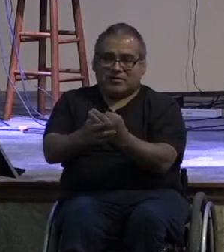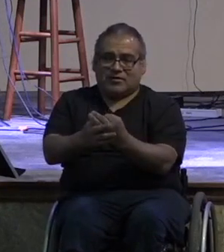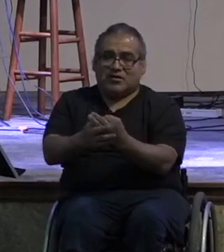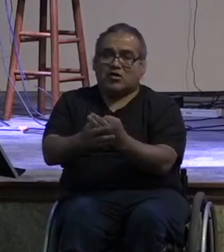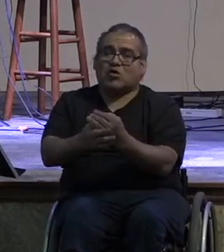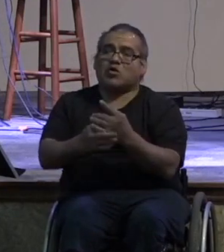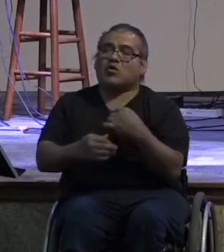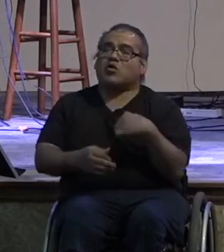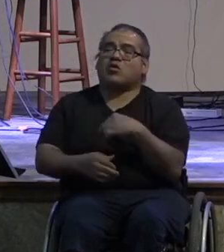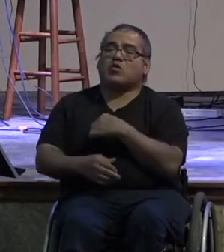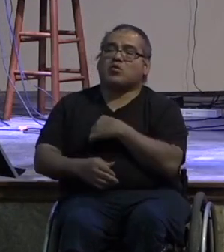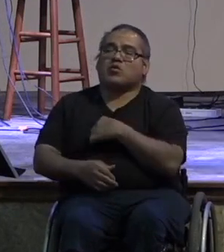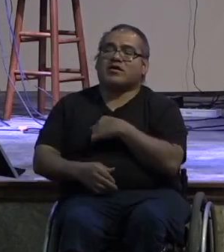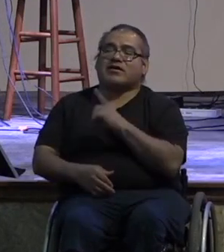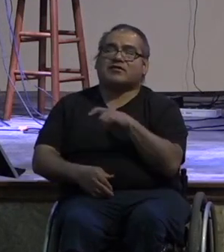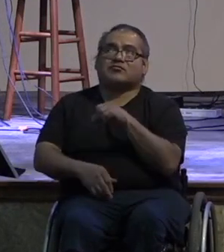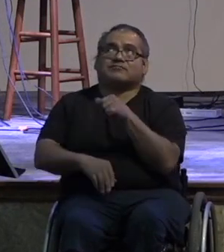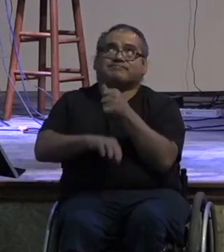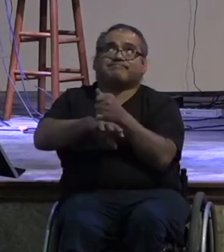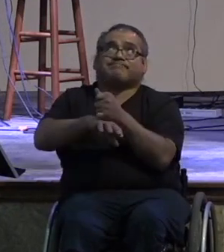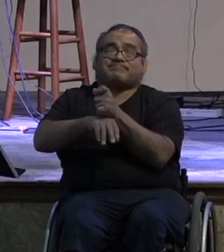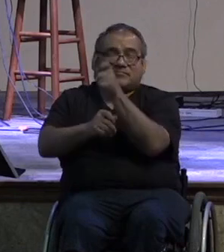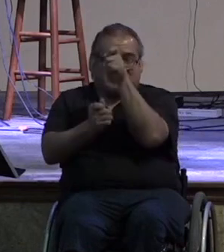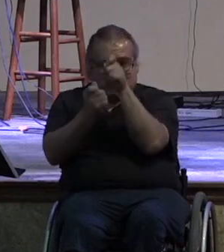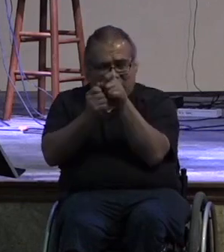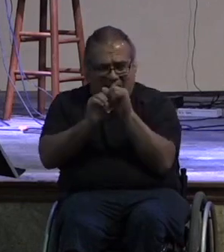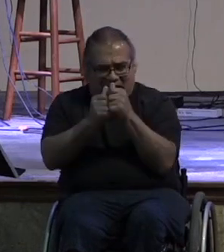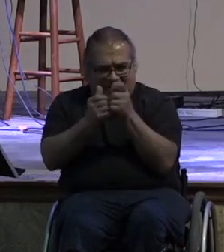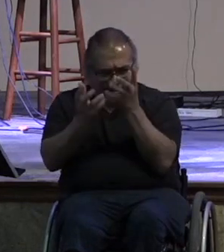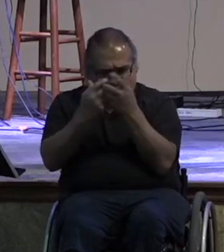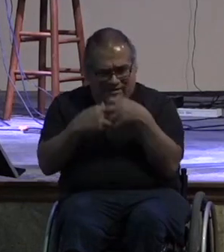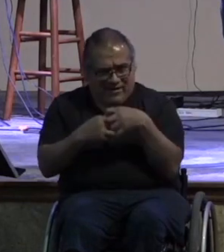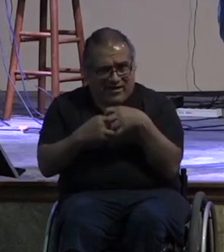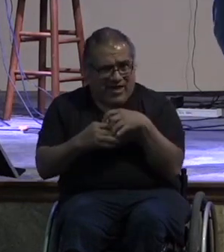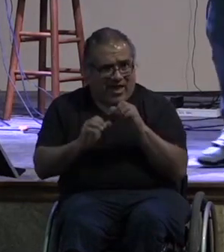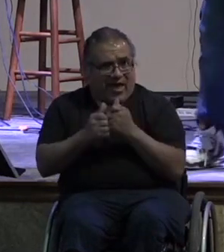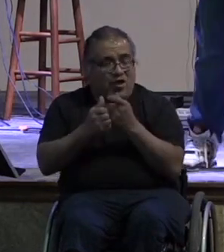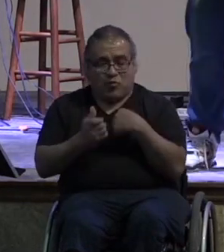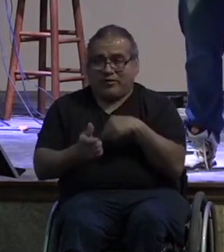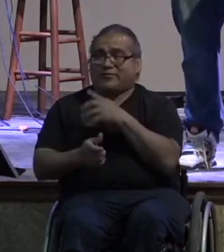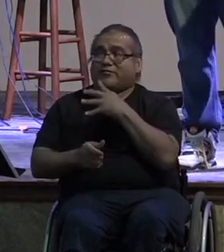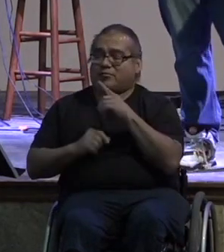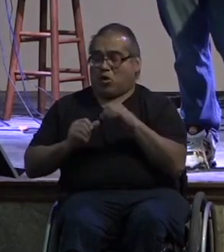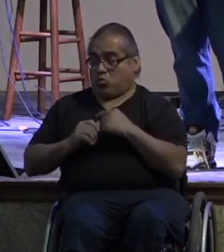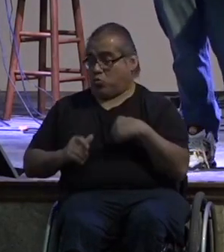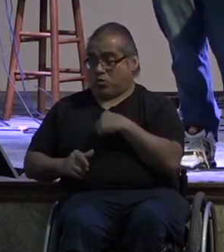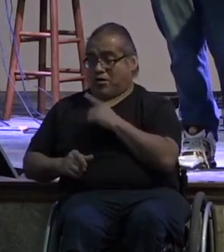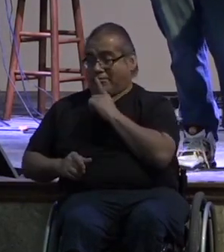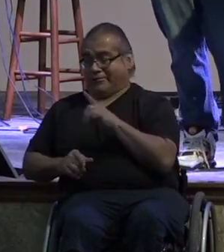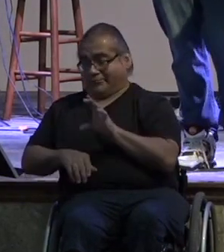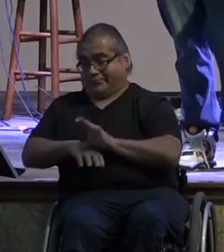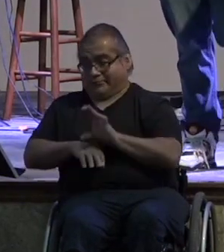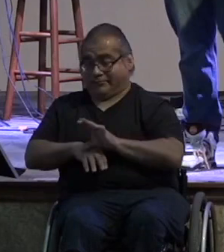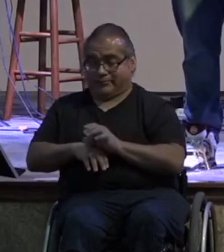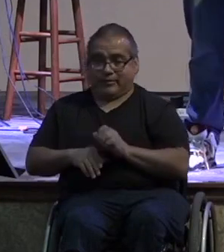so i feel like we need to frame that before we start talking about anything else that we are the church so when we talk about engaging in the life of the